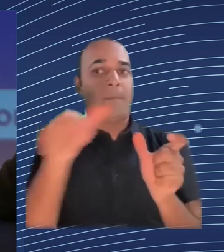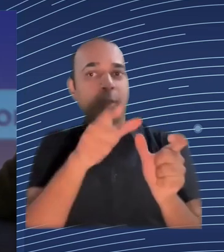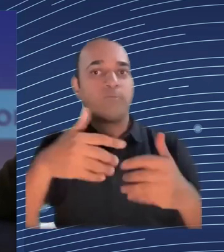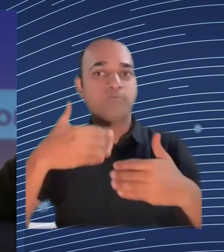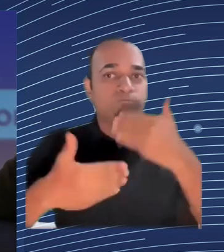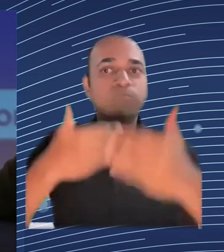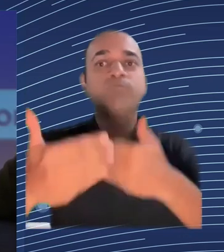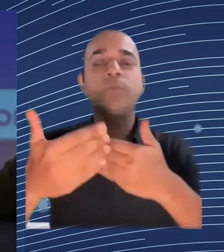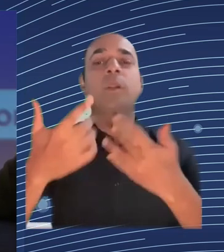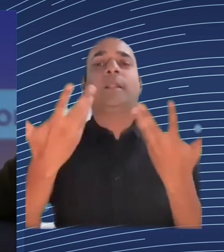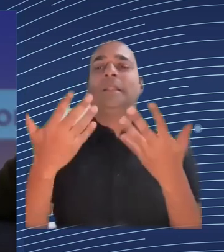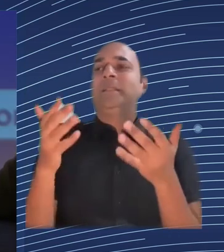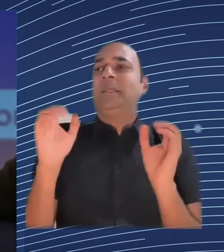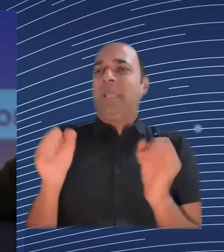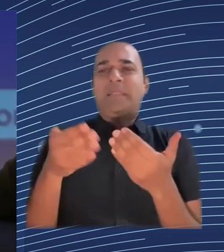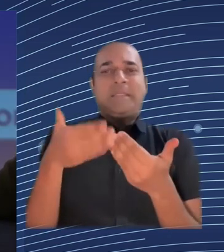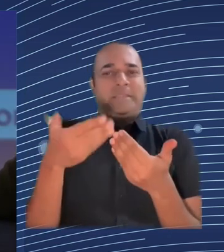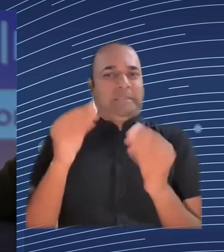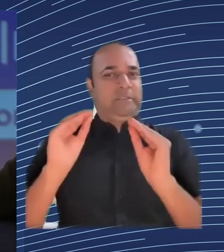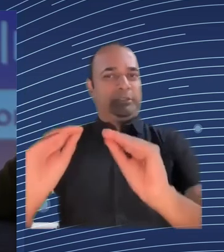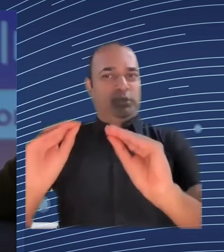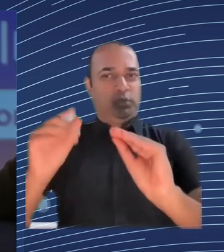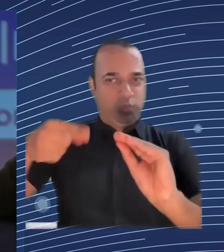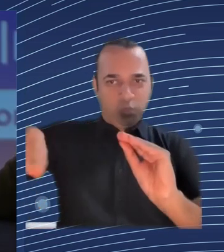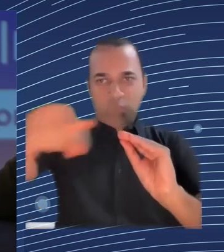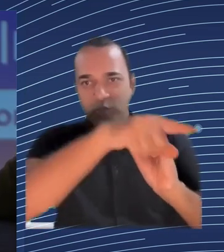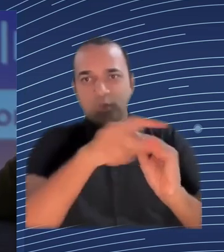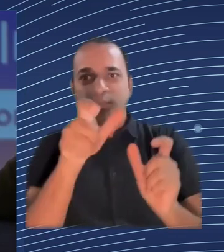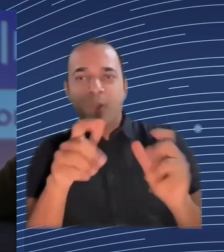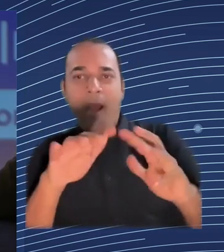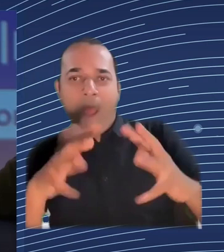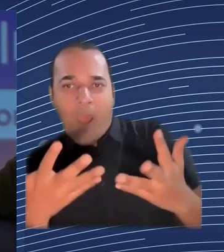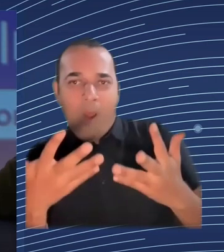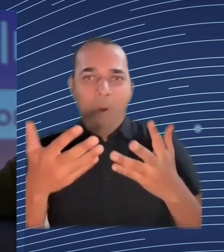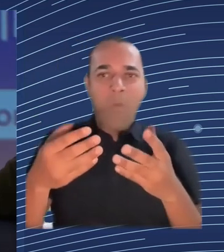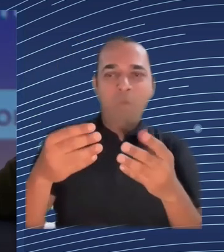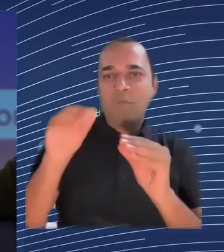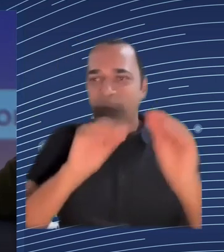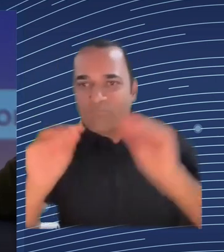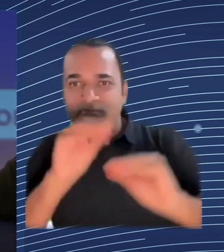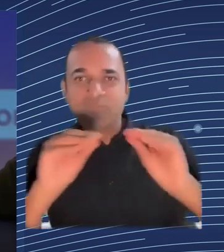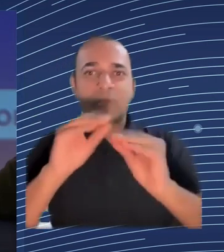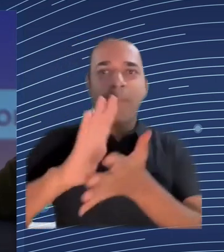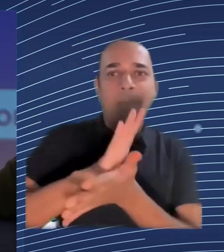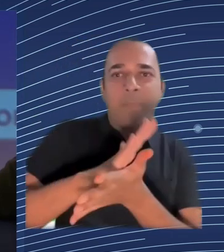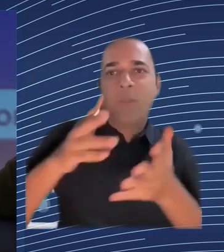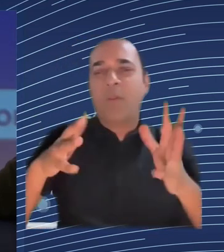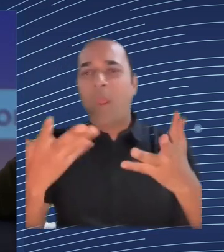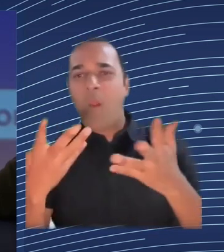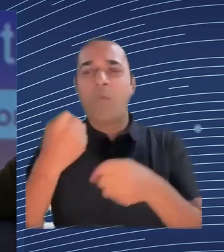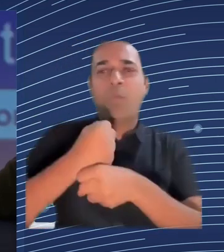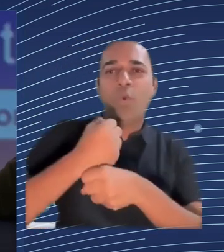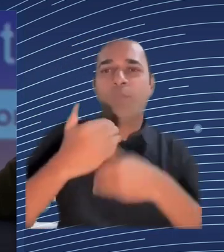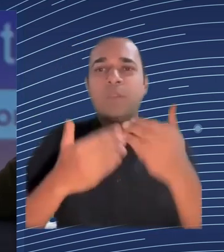as a good example we took all the people in the operation centres around the world for payroll and said we're going to give you the